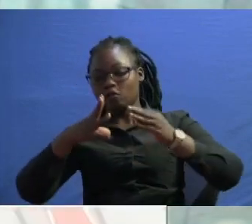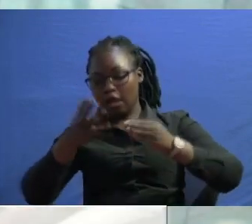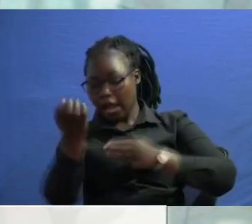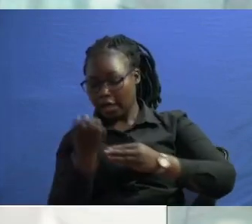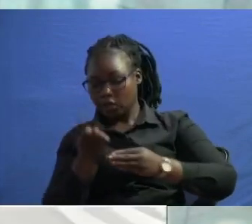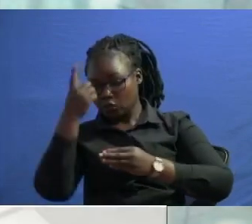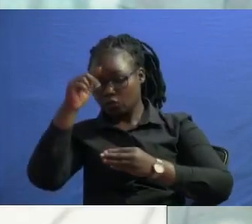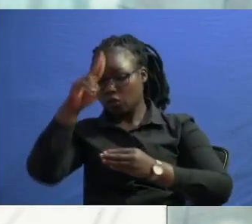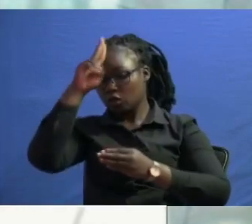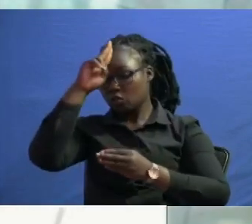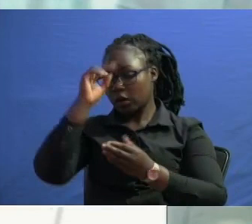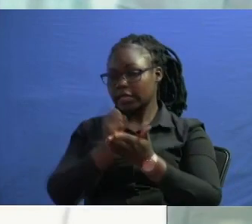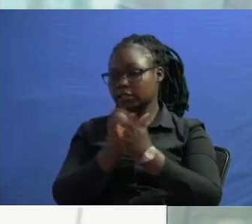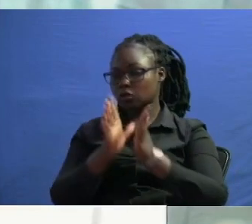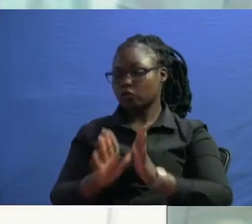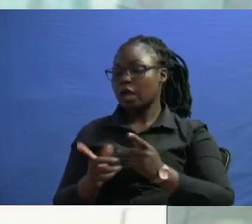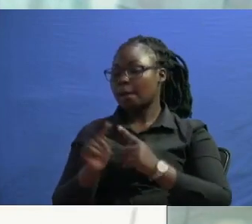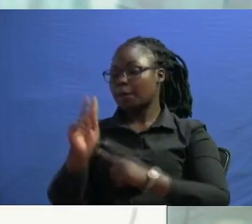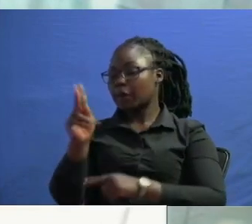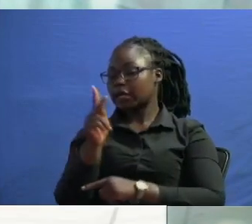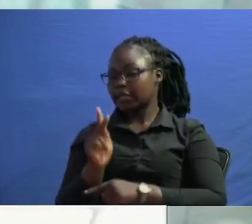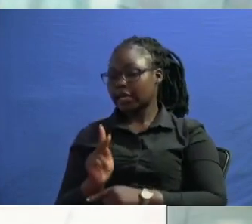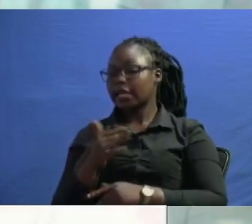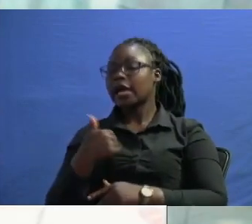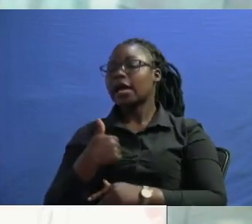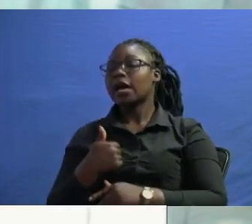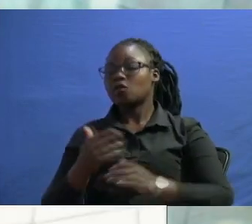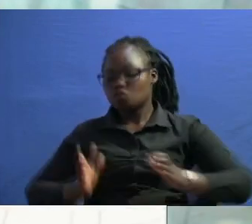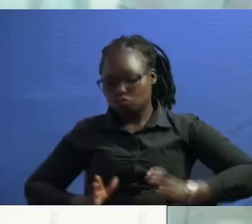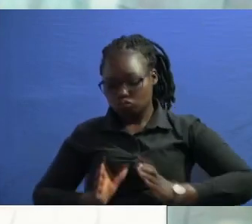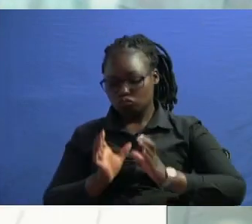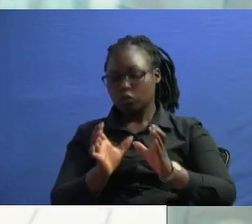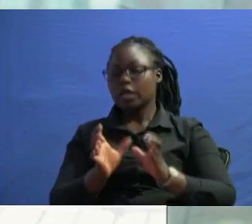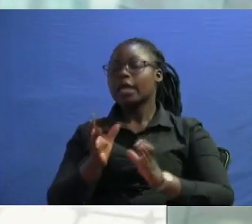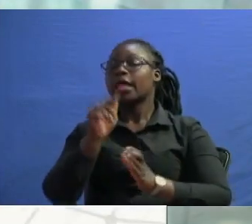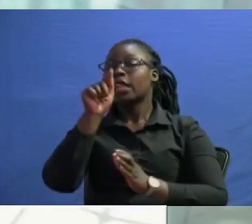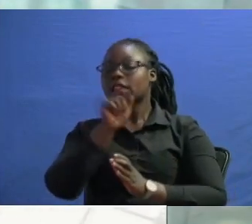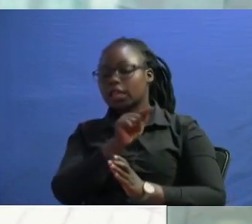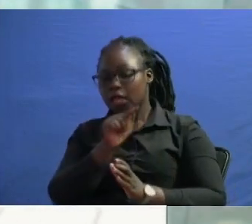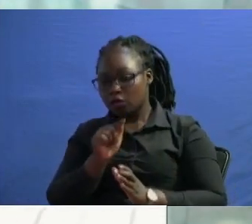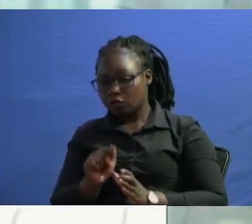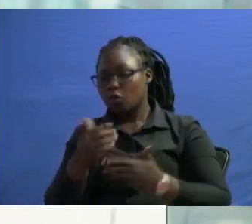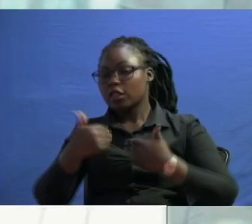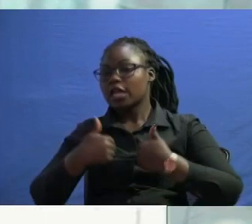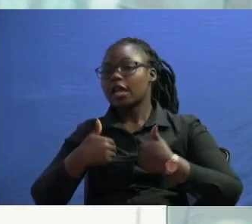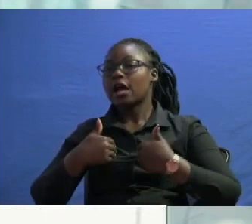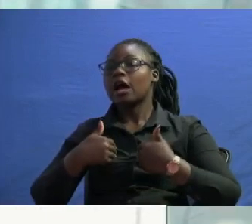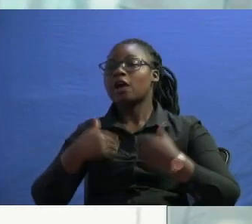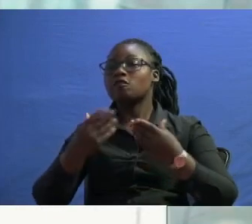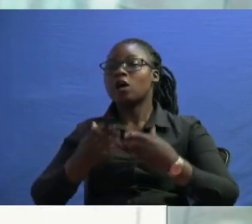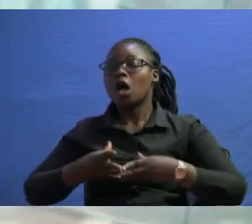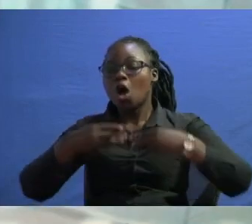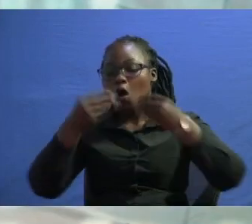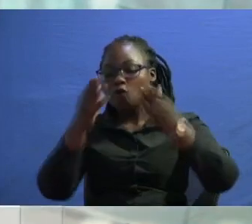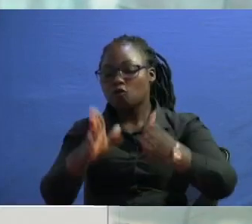officers but kenya has the force therefore therefore uh there was an offer by haiti